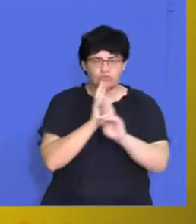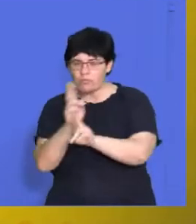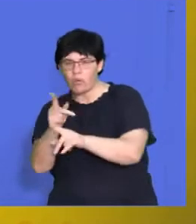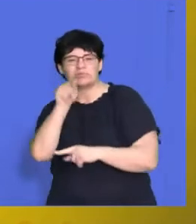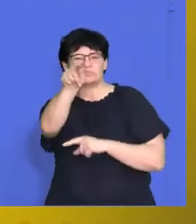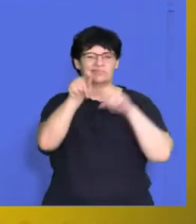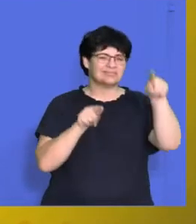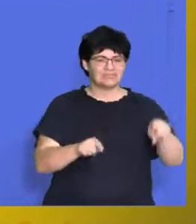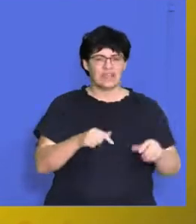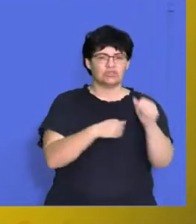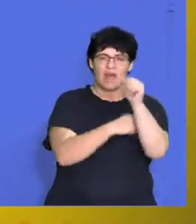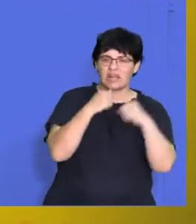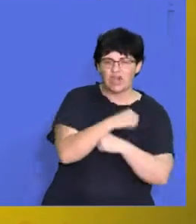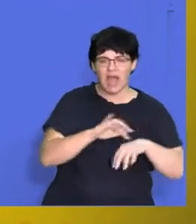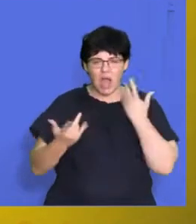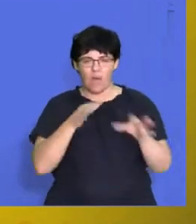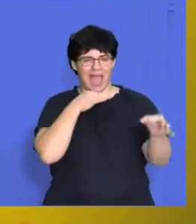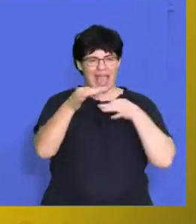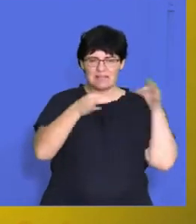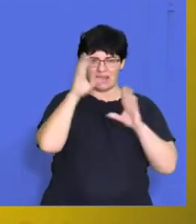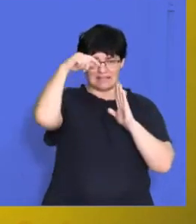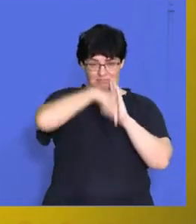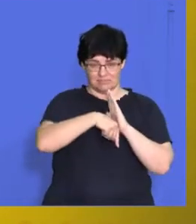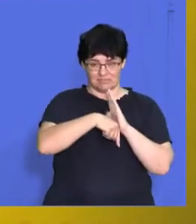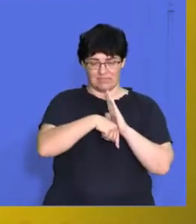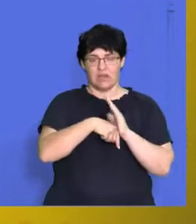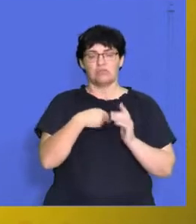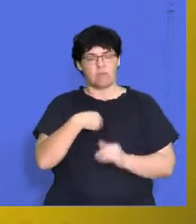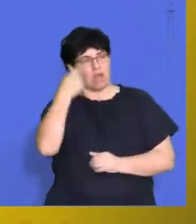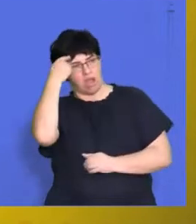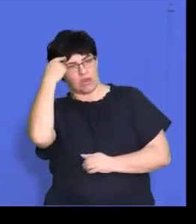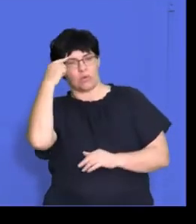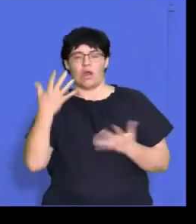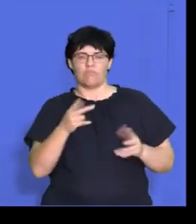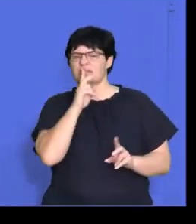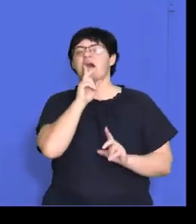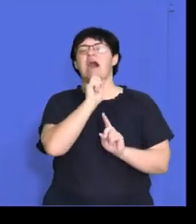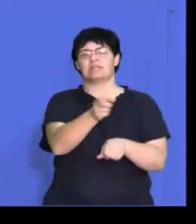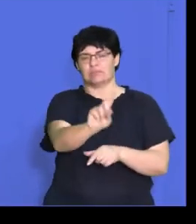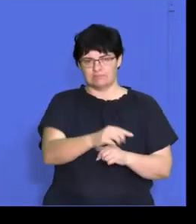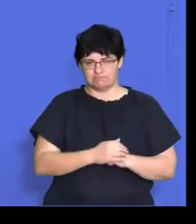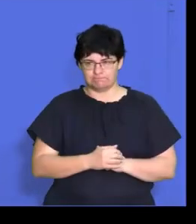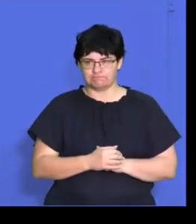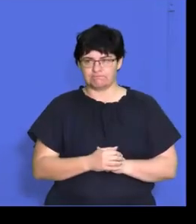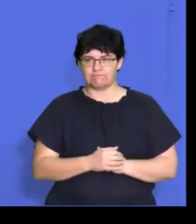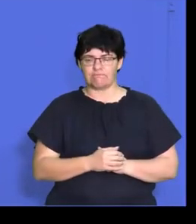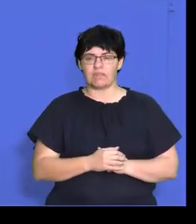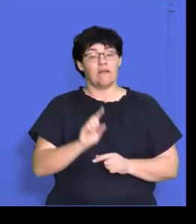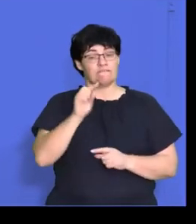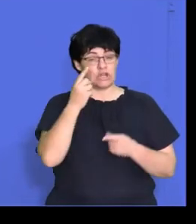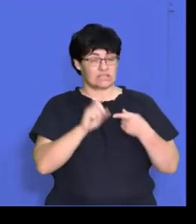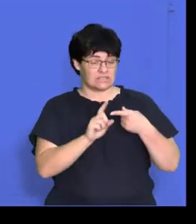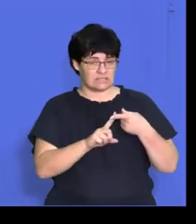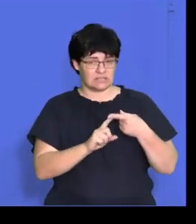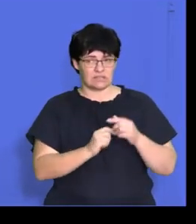different aspects of the business to the employees. So let's see what the answer is to say. So firstly,